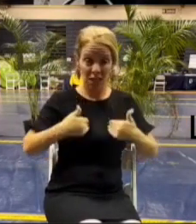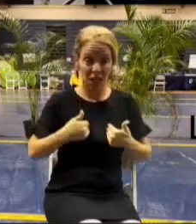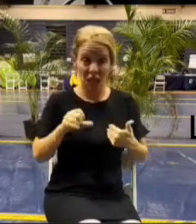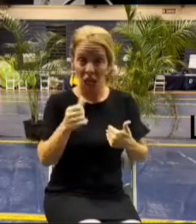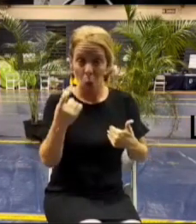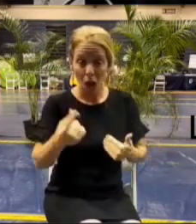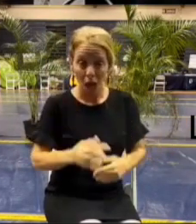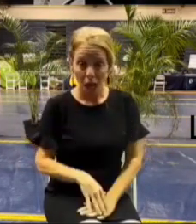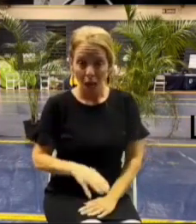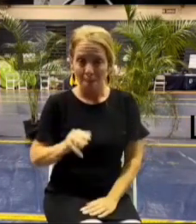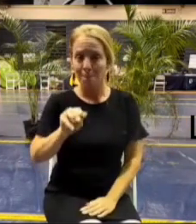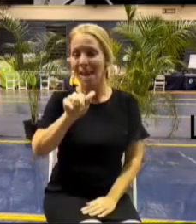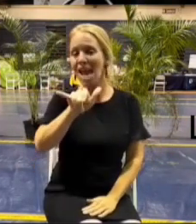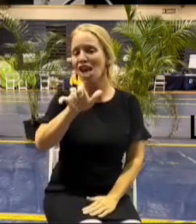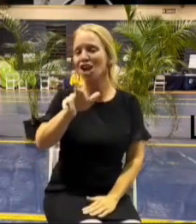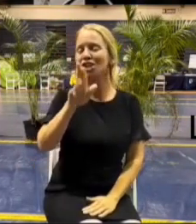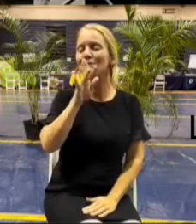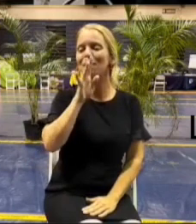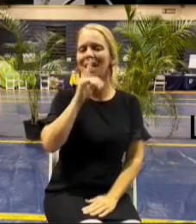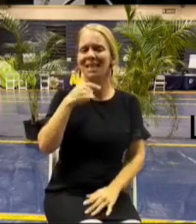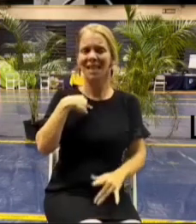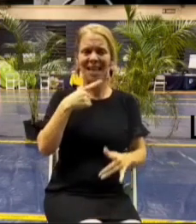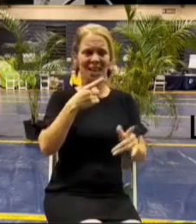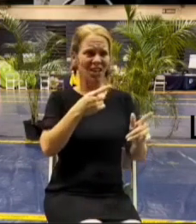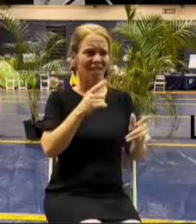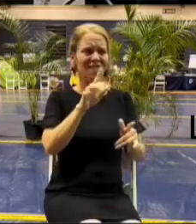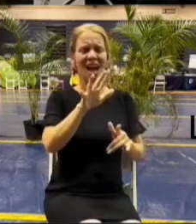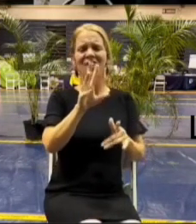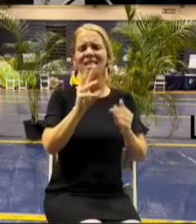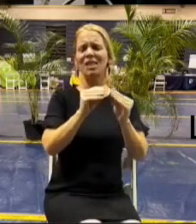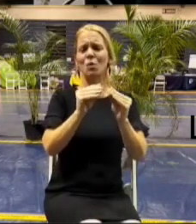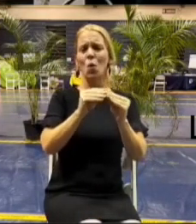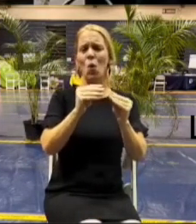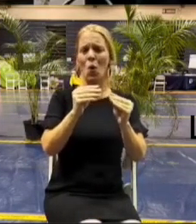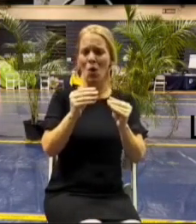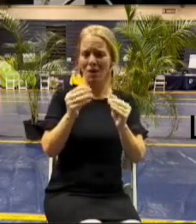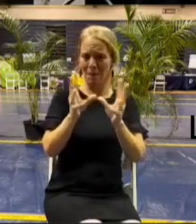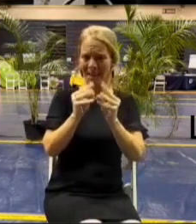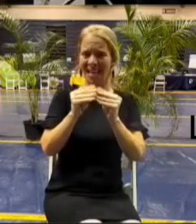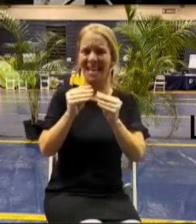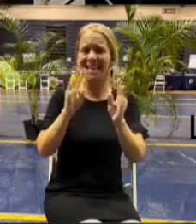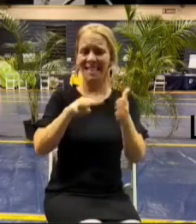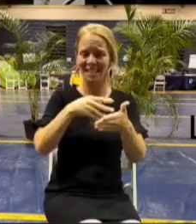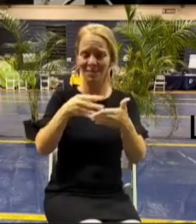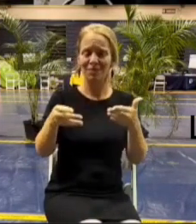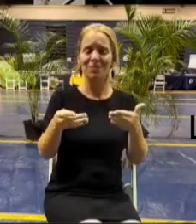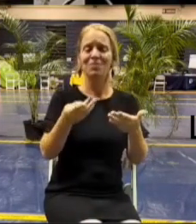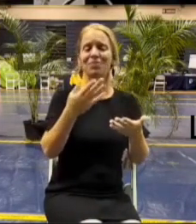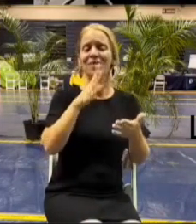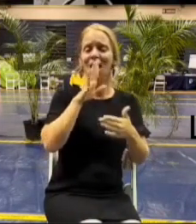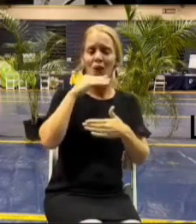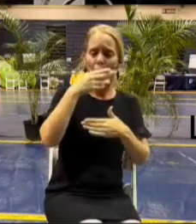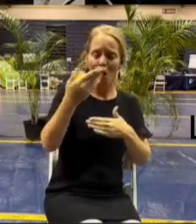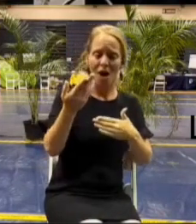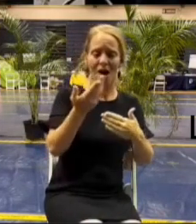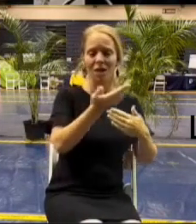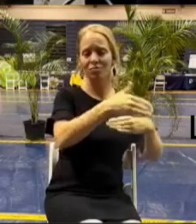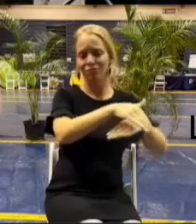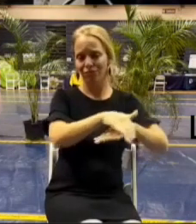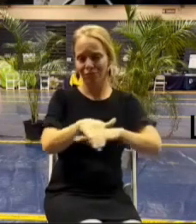everybody yeah you just got about five or six more that you guys got invited to aloha ahi ahi nakupuna